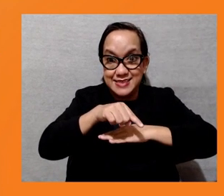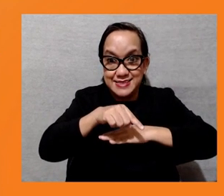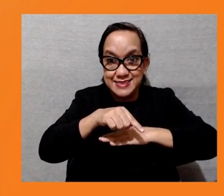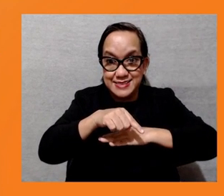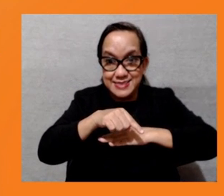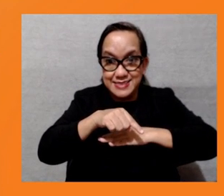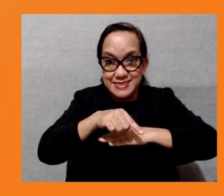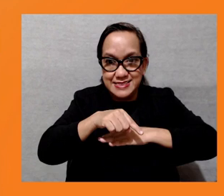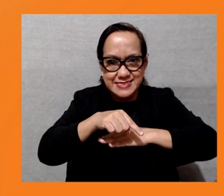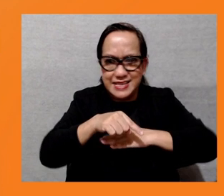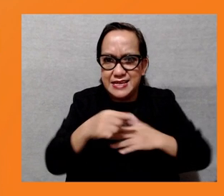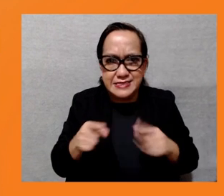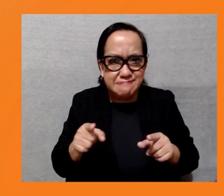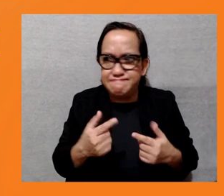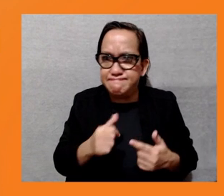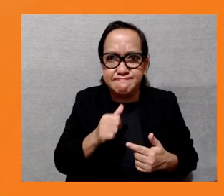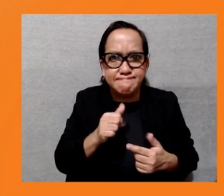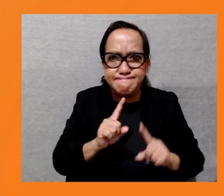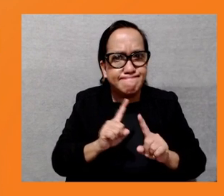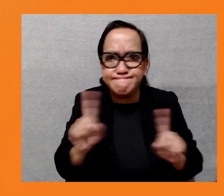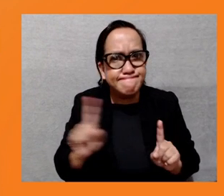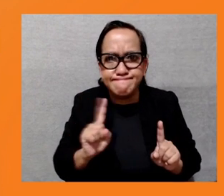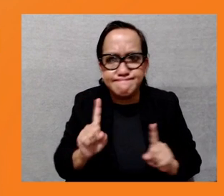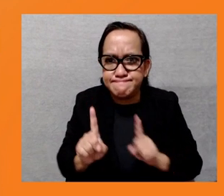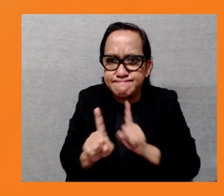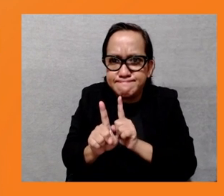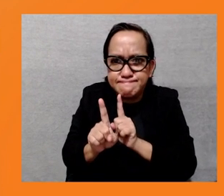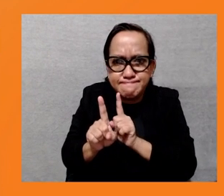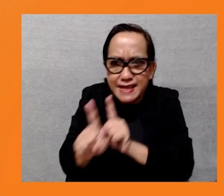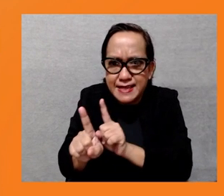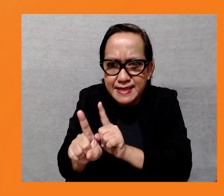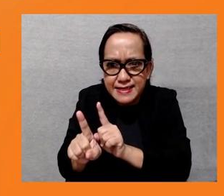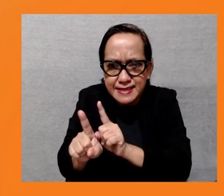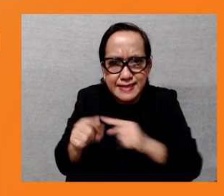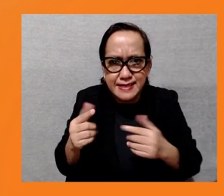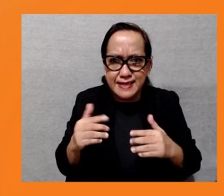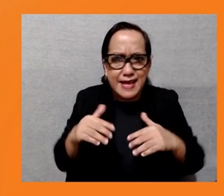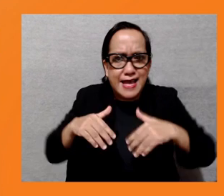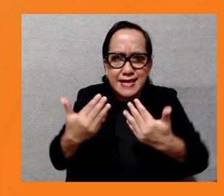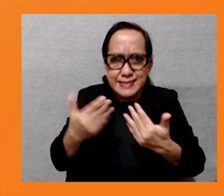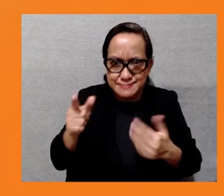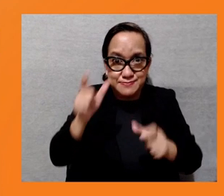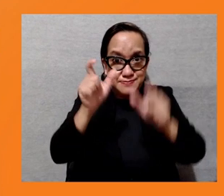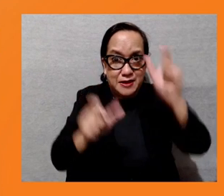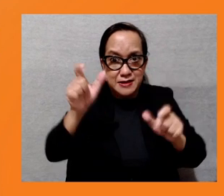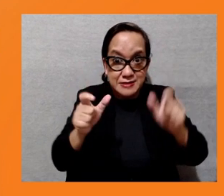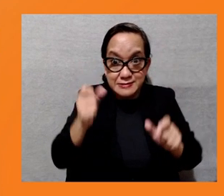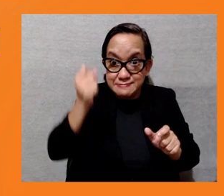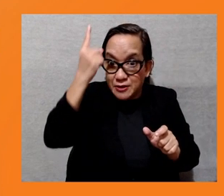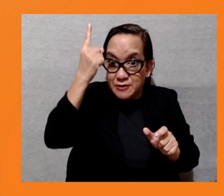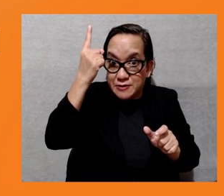safeguard requirements. There is also no disclosure of sub-projects being financed by these financial